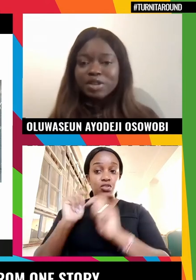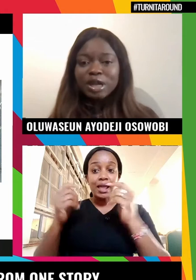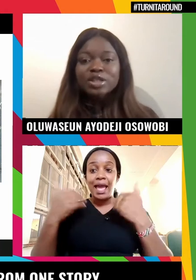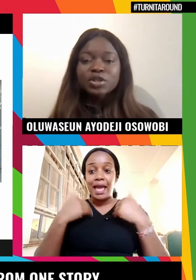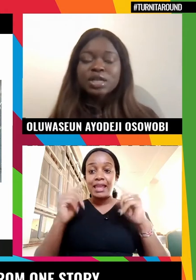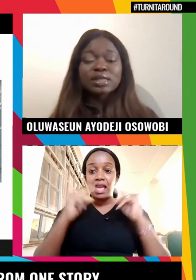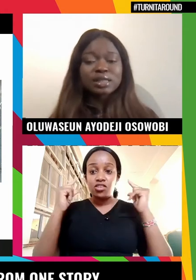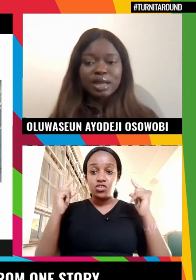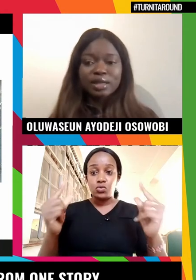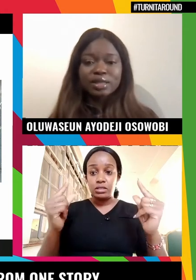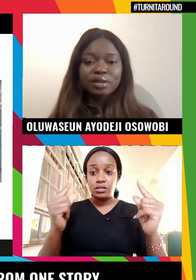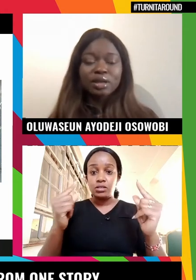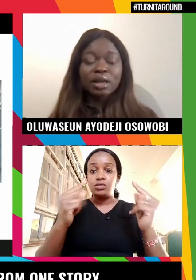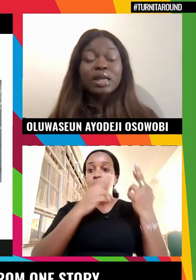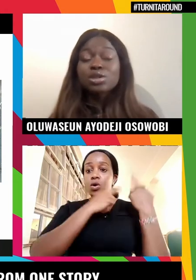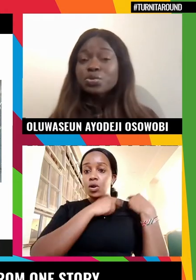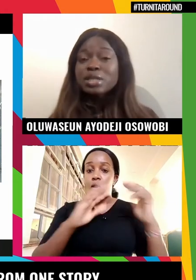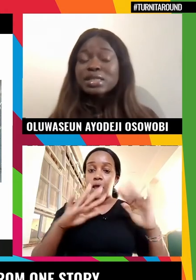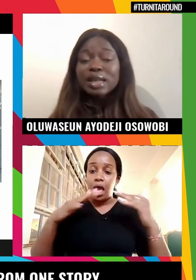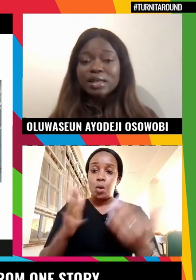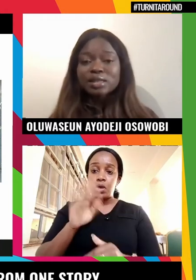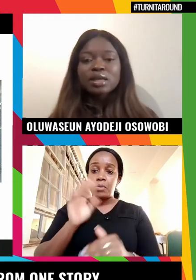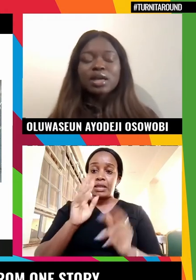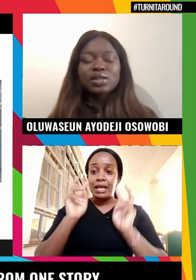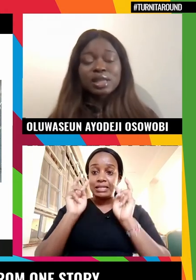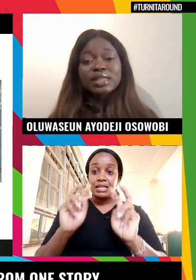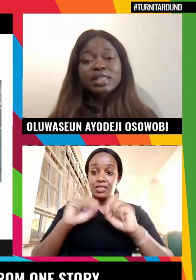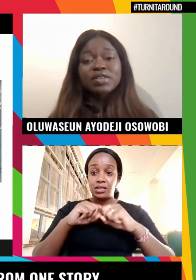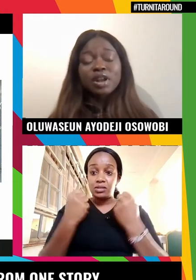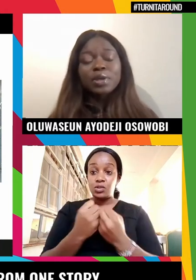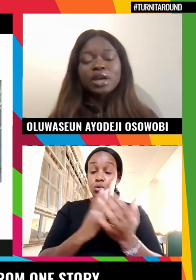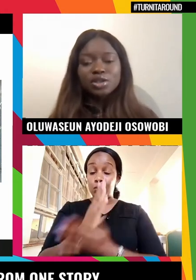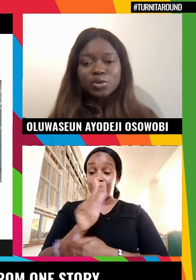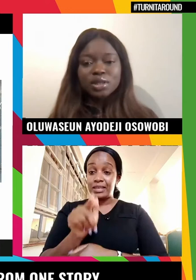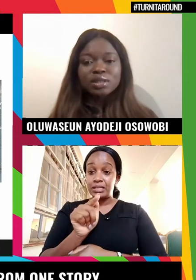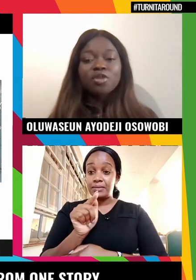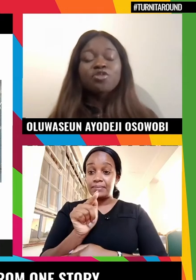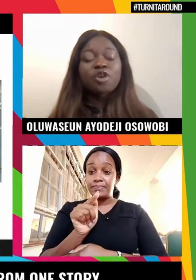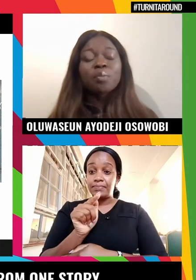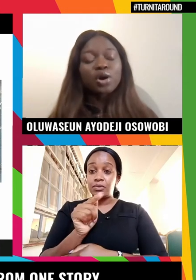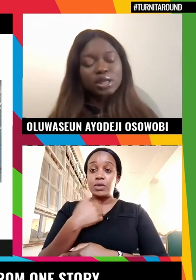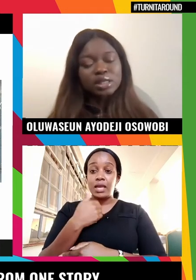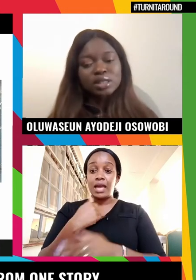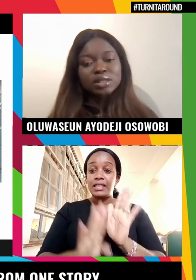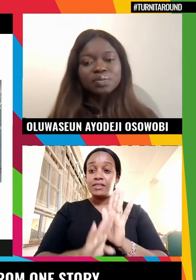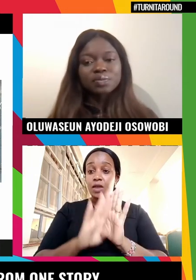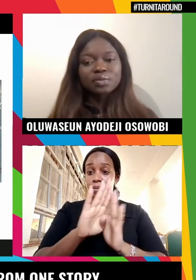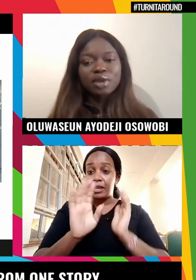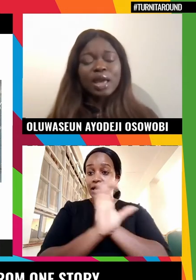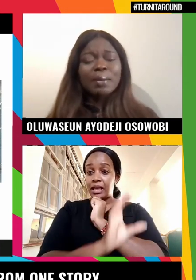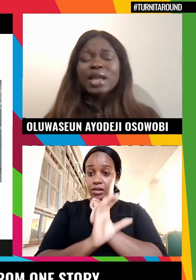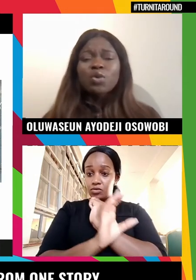are perceived and treated in society. And it's through this lens, societies in developing countries form policies.